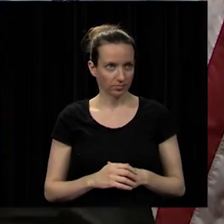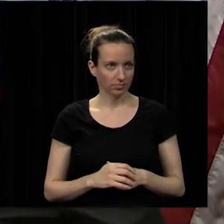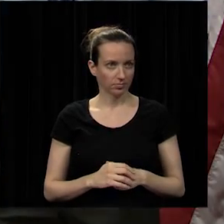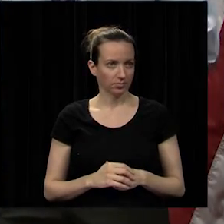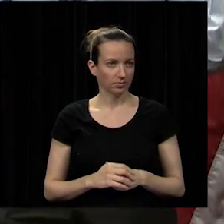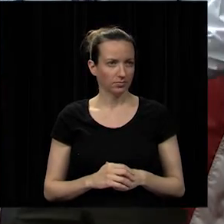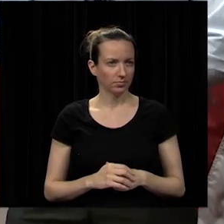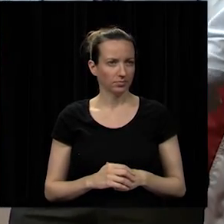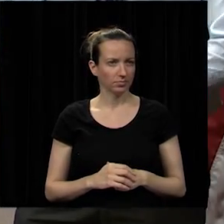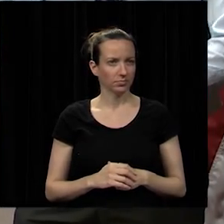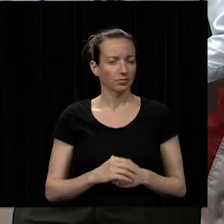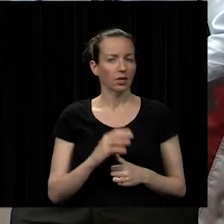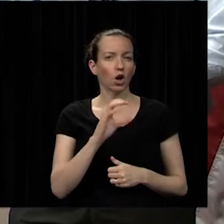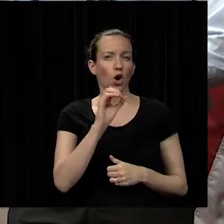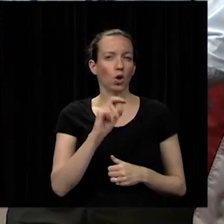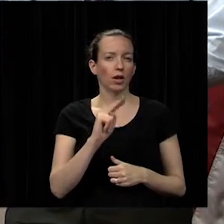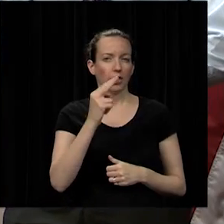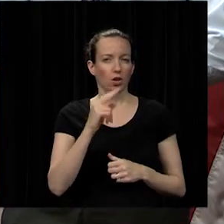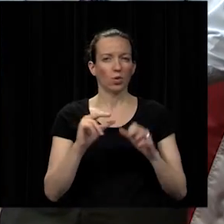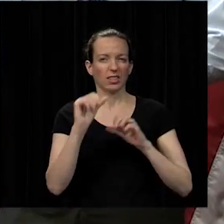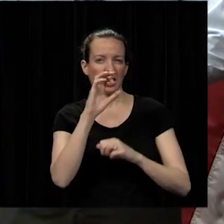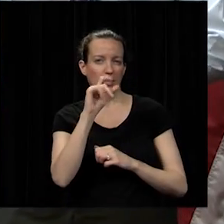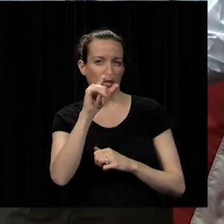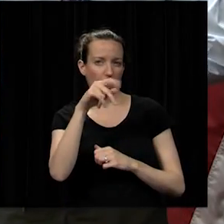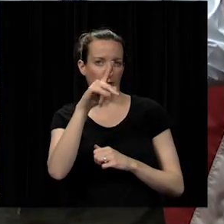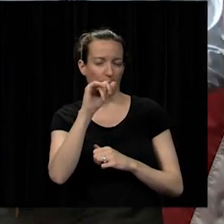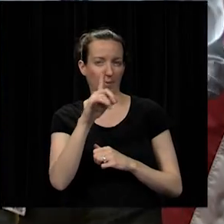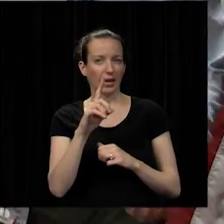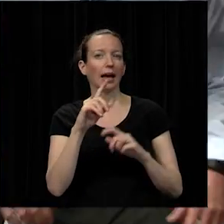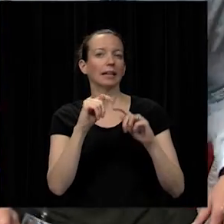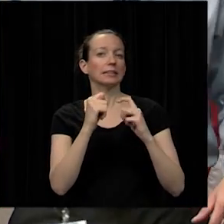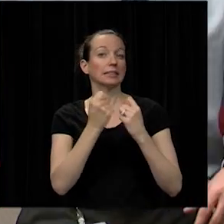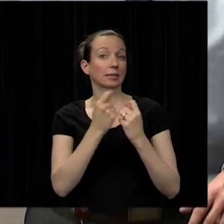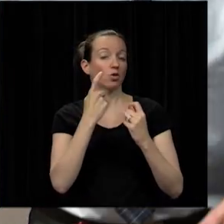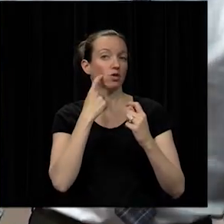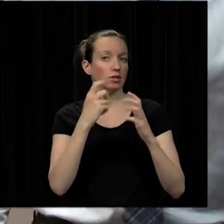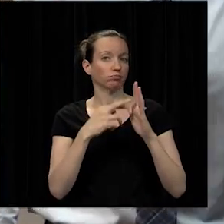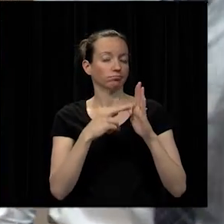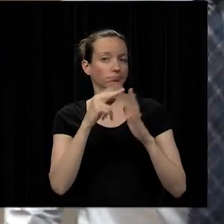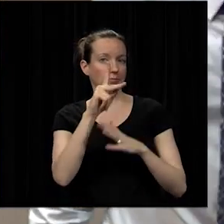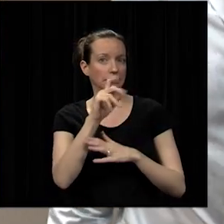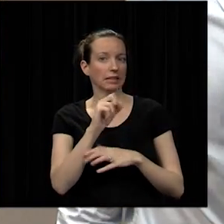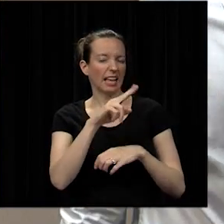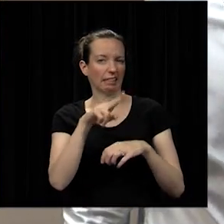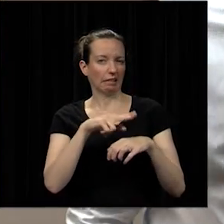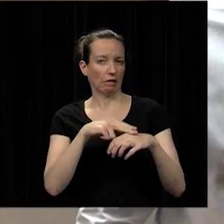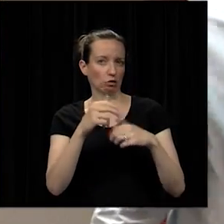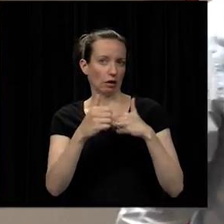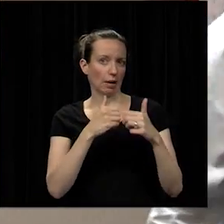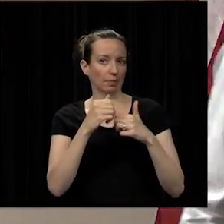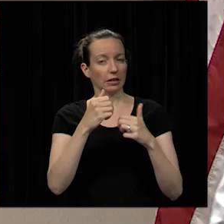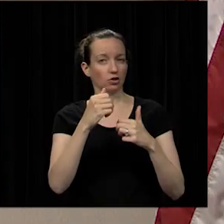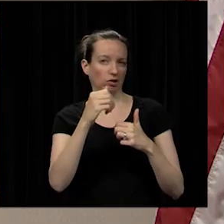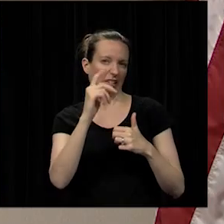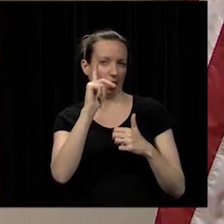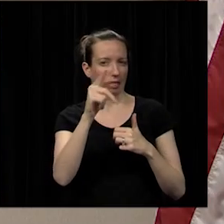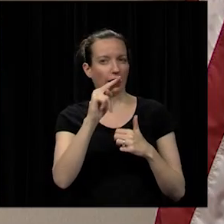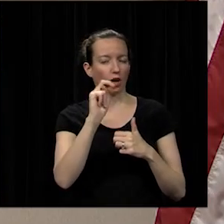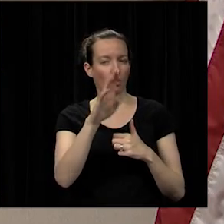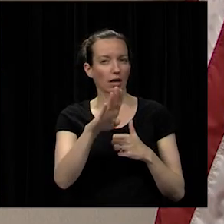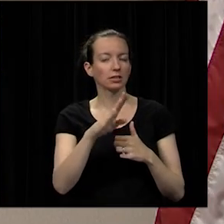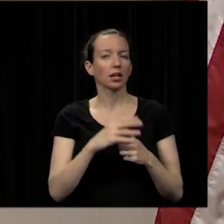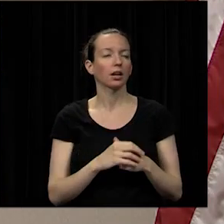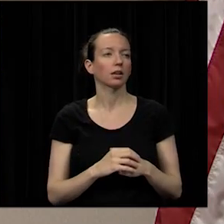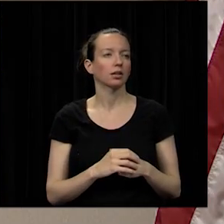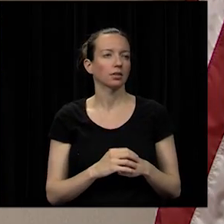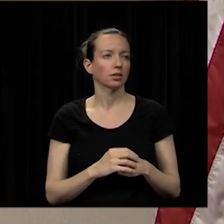the olathe north science olympiad team recently represented kansas at the national science olympiad competition in lincoln nebraska while